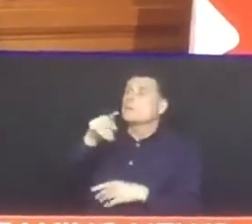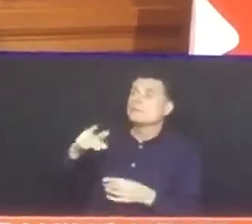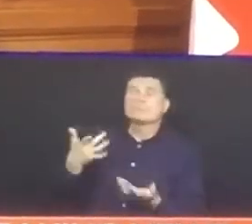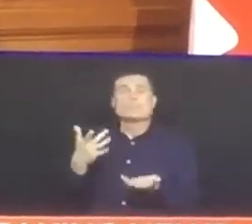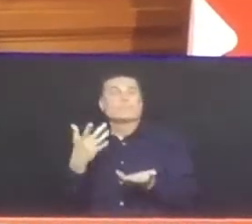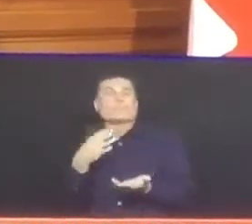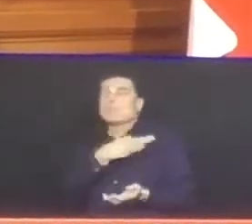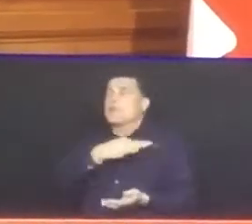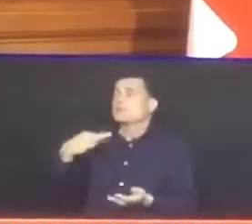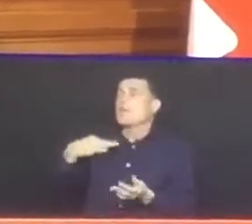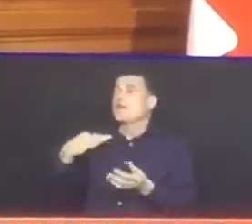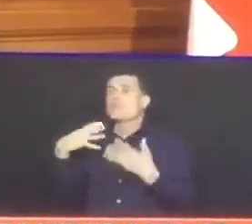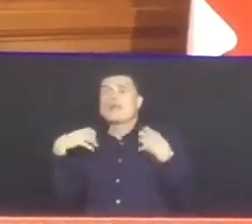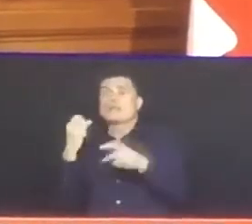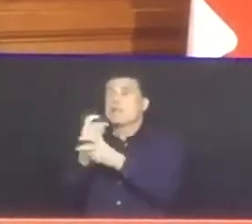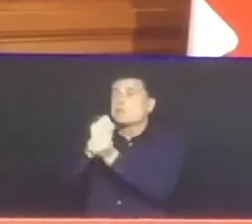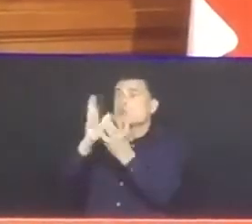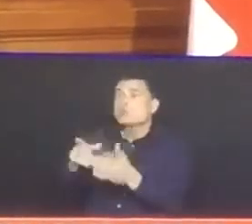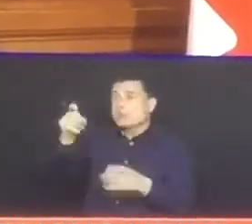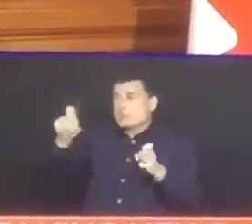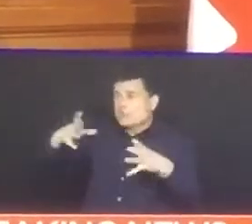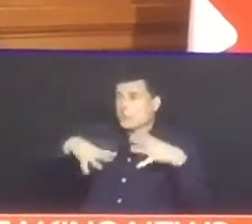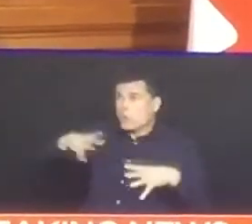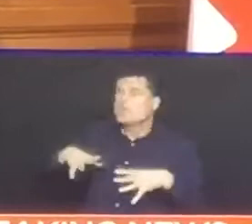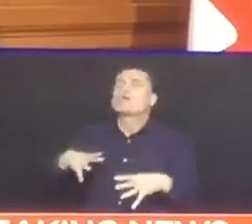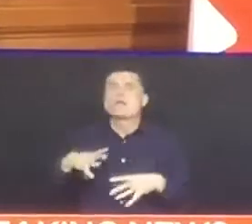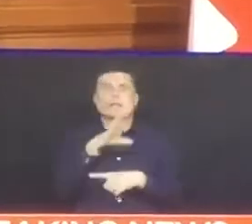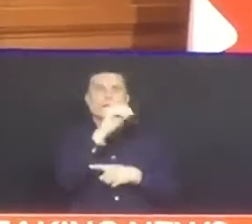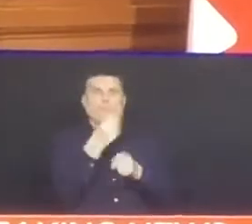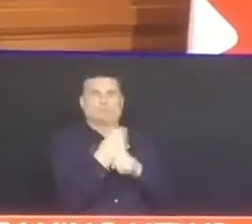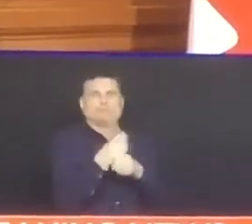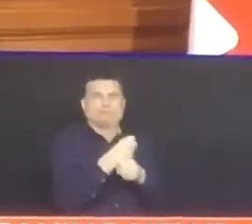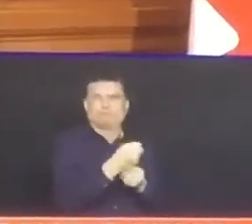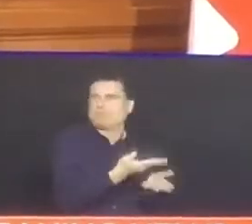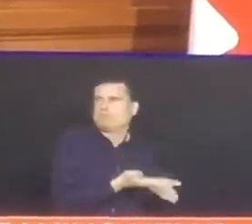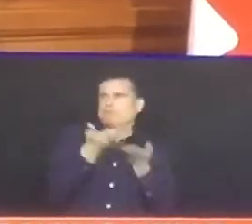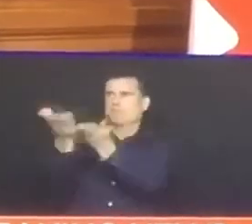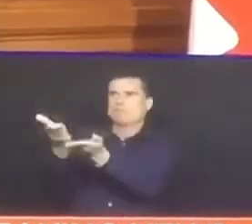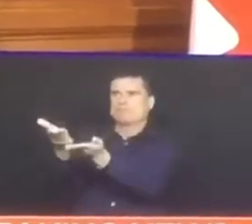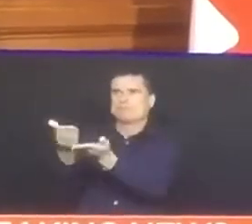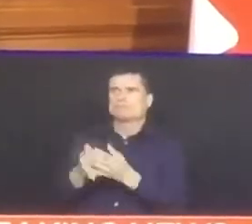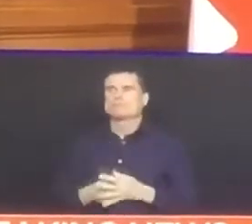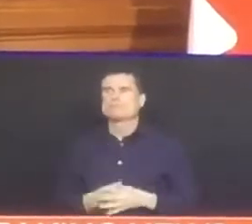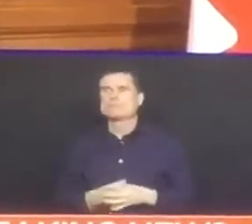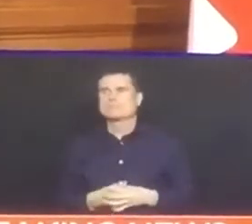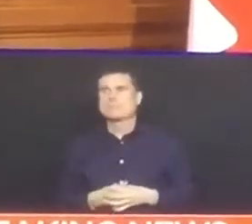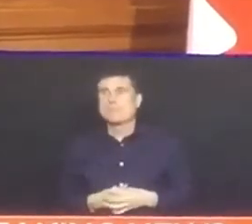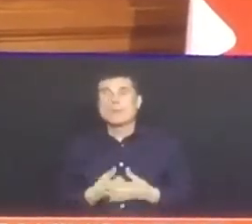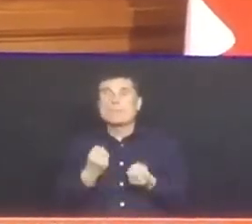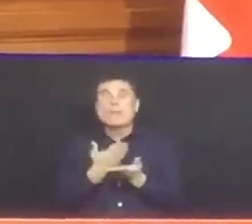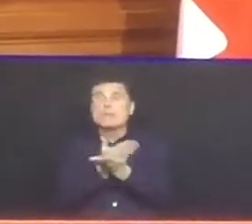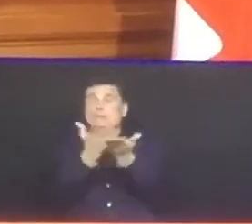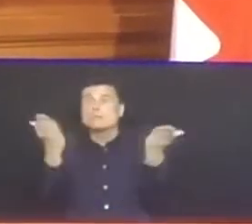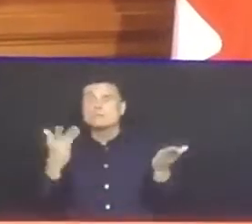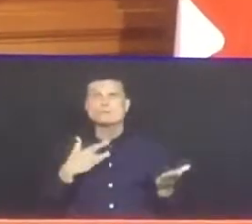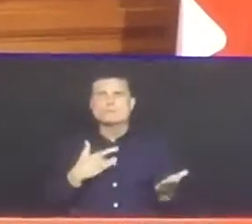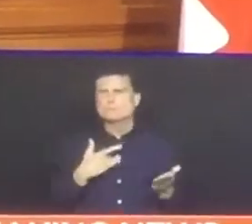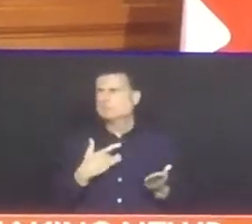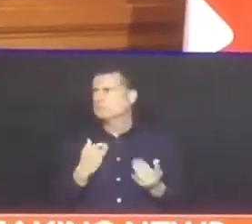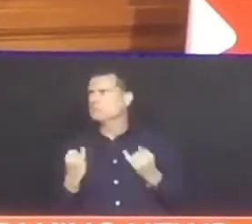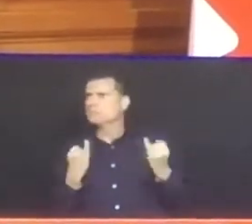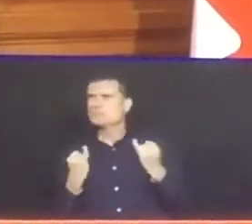pay their mortgage because of lost jobs and lost wages. I can't begin to imagine the stress and anxiety you're feeling.